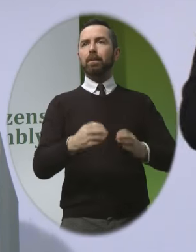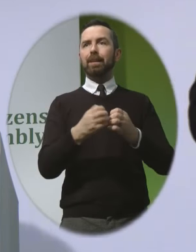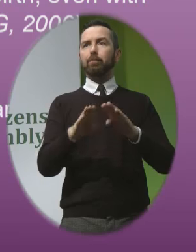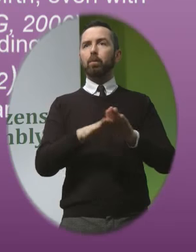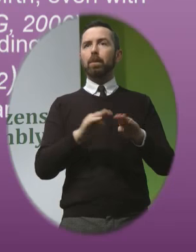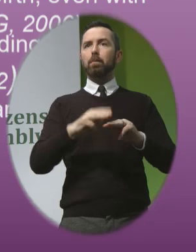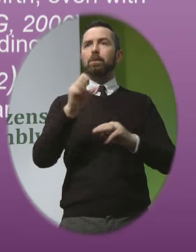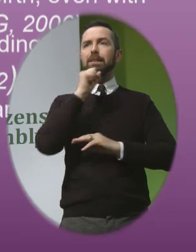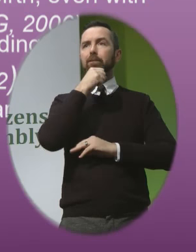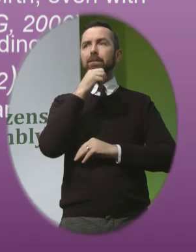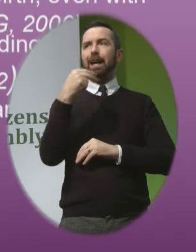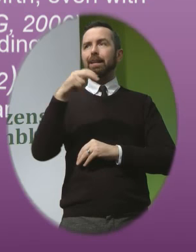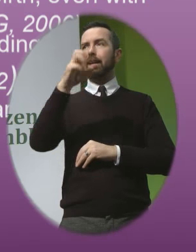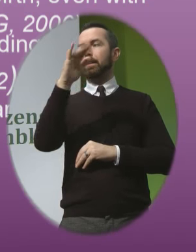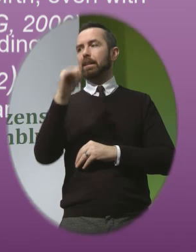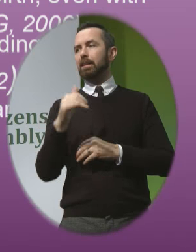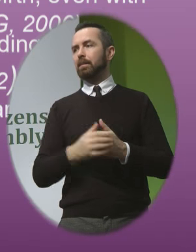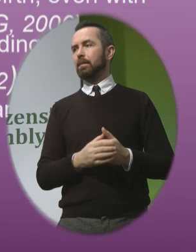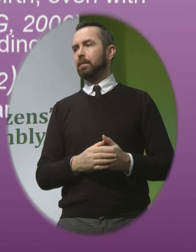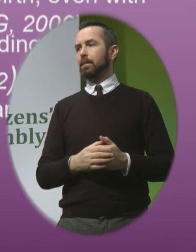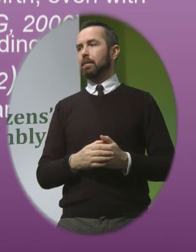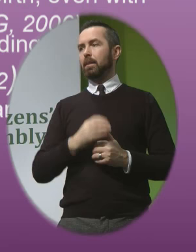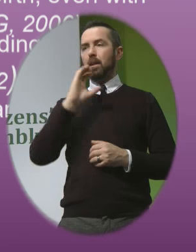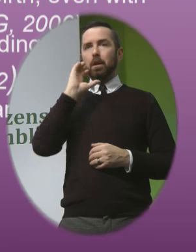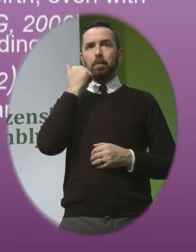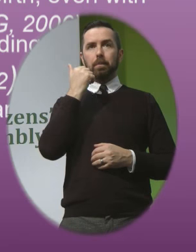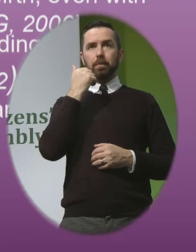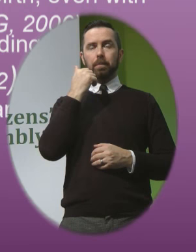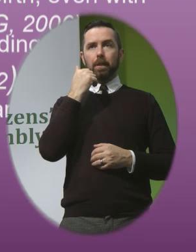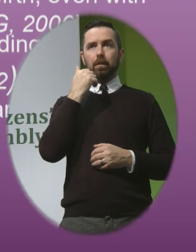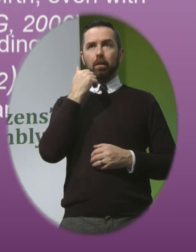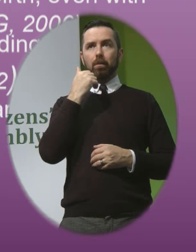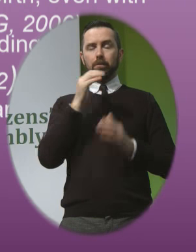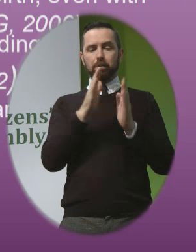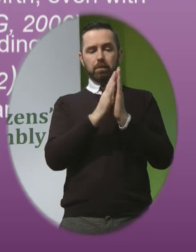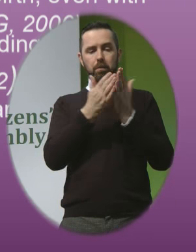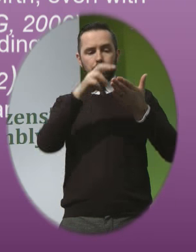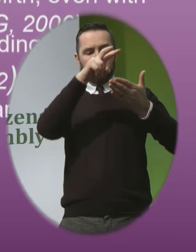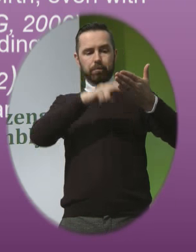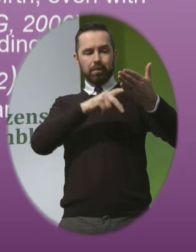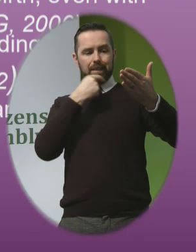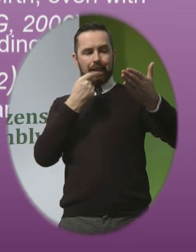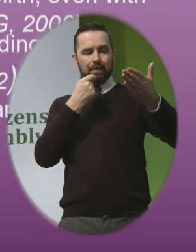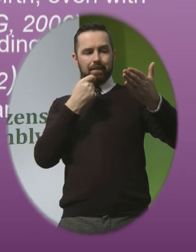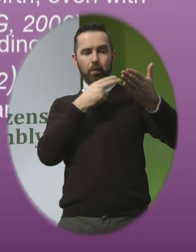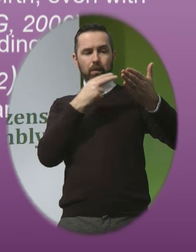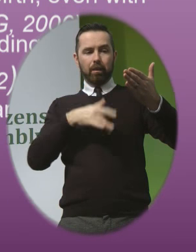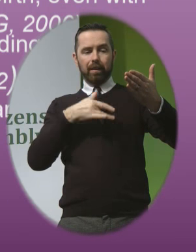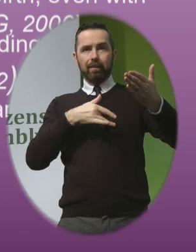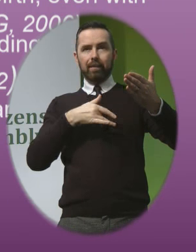and in carefully because the medical literature says the phrase is misleading and should not be used in counselling